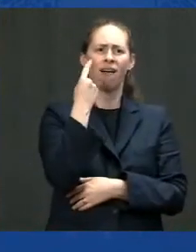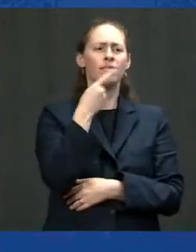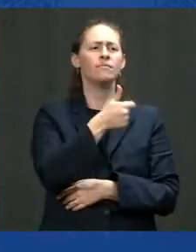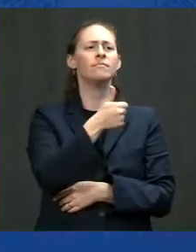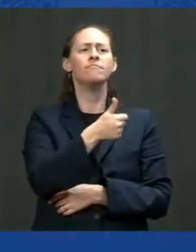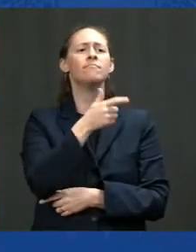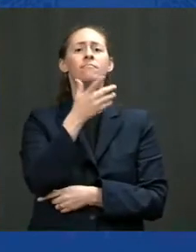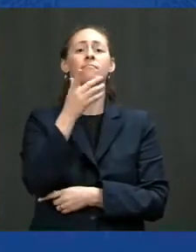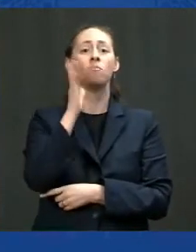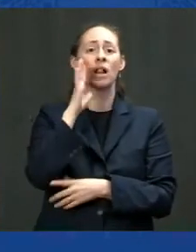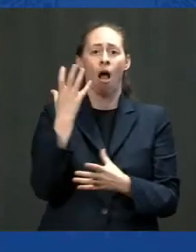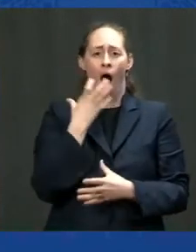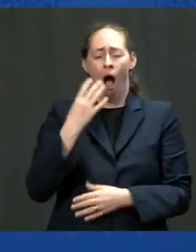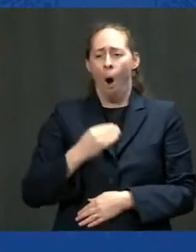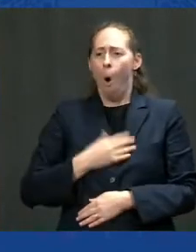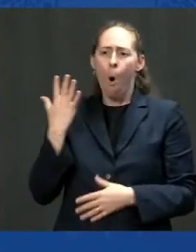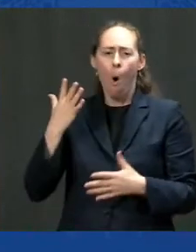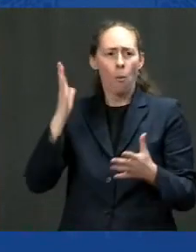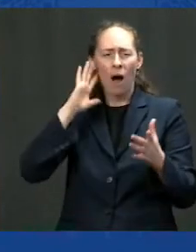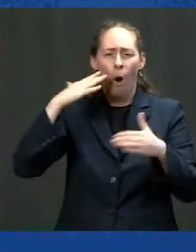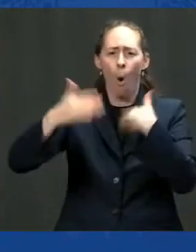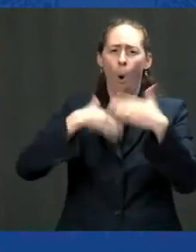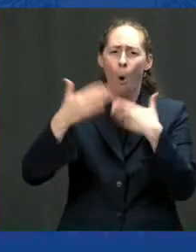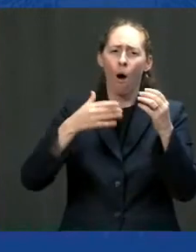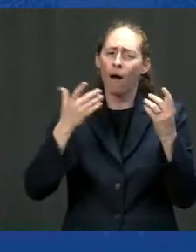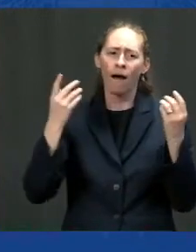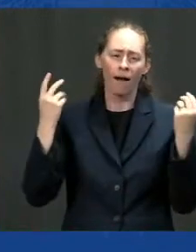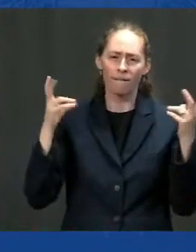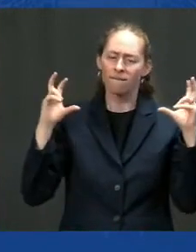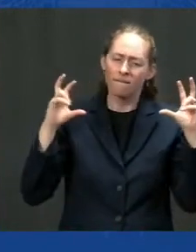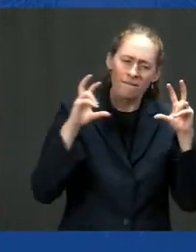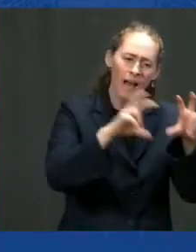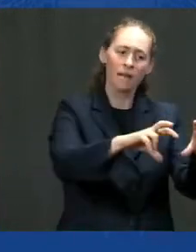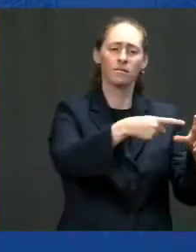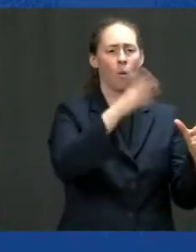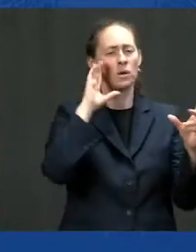just given a half a chance i mean it